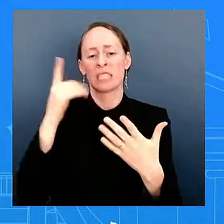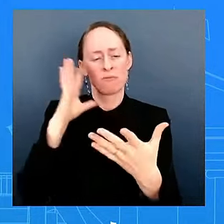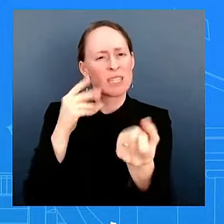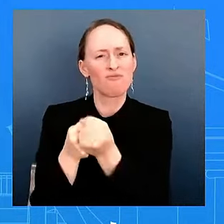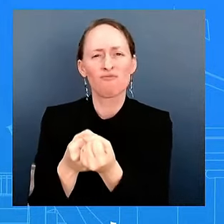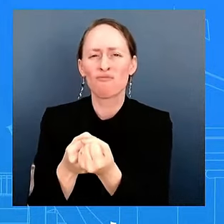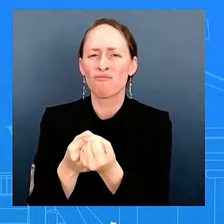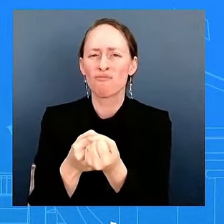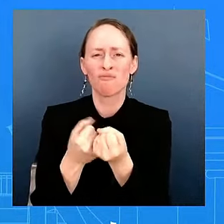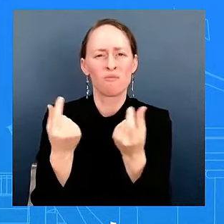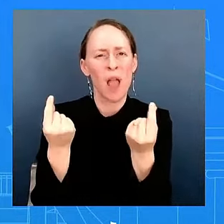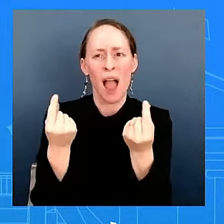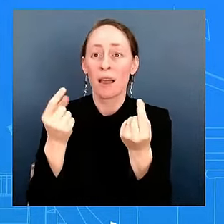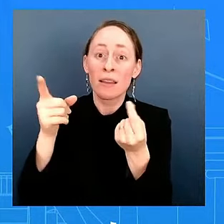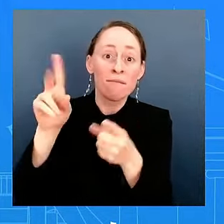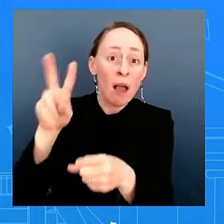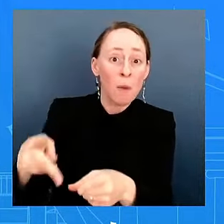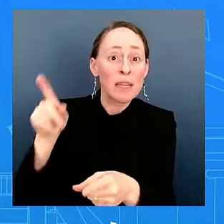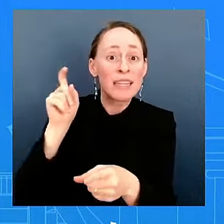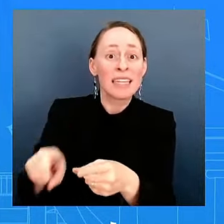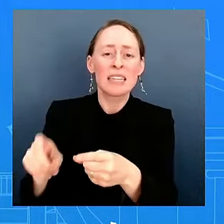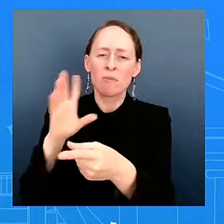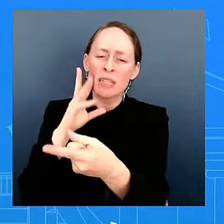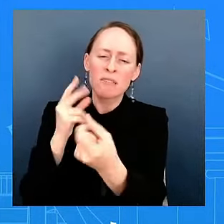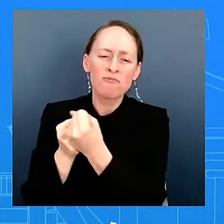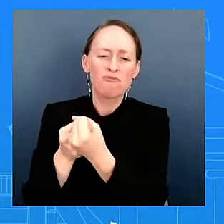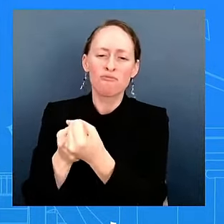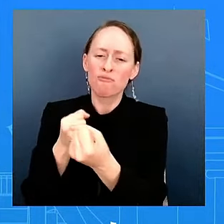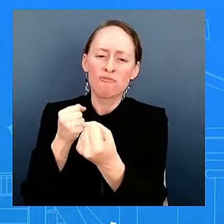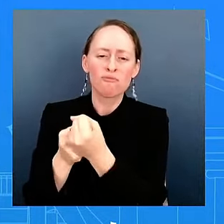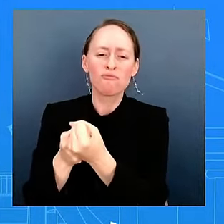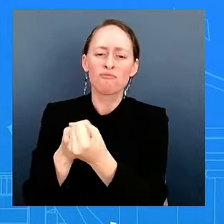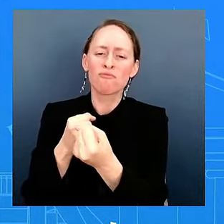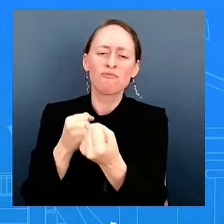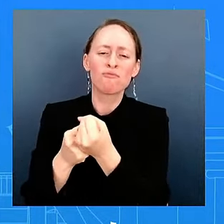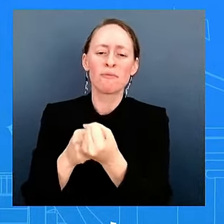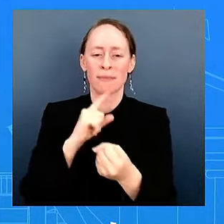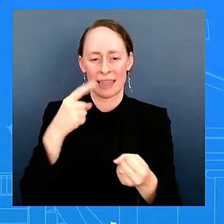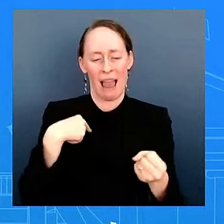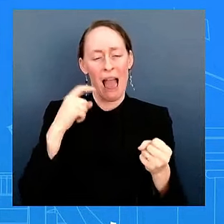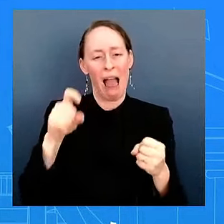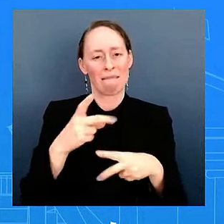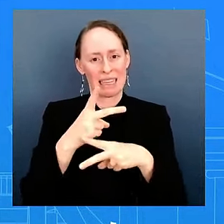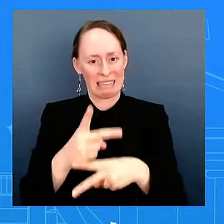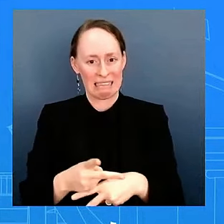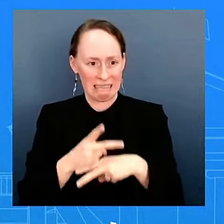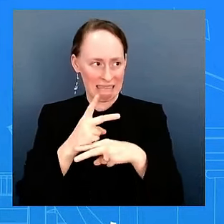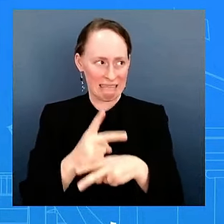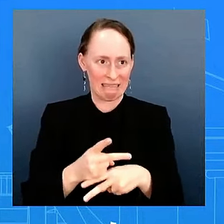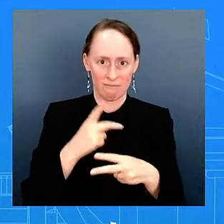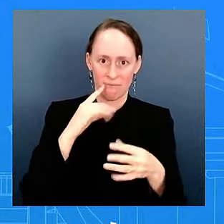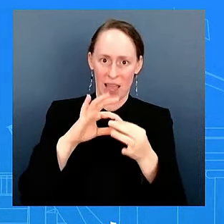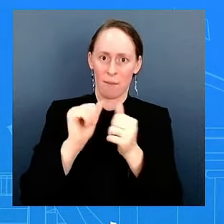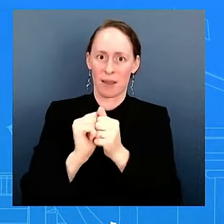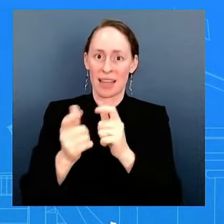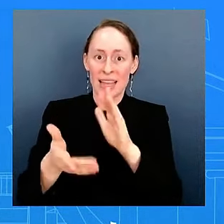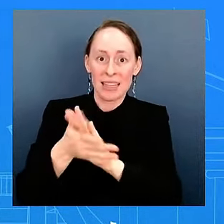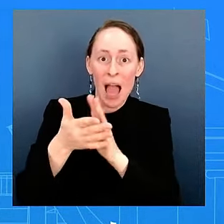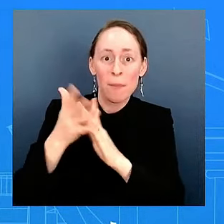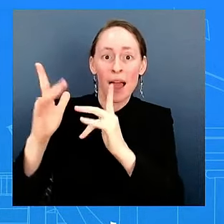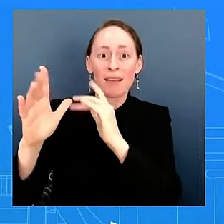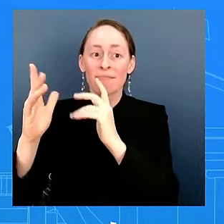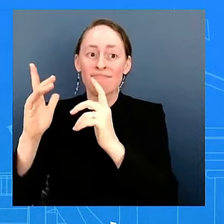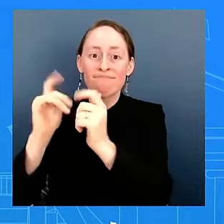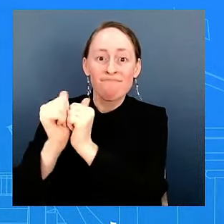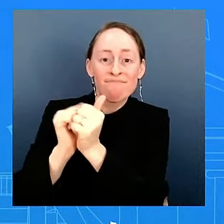I've got to be mindful because a lot of this, obviously, that we're talking about is campaign activity. And they talk regularly. They